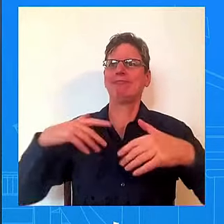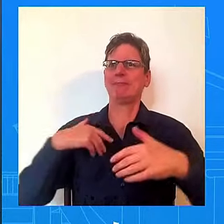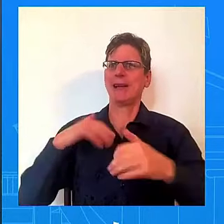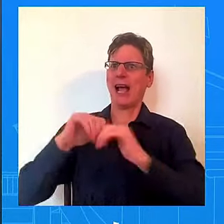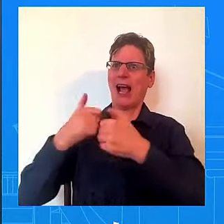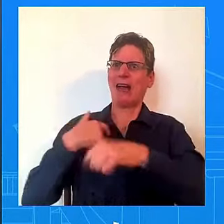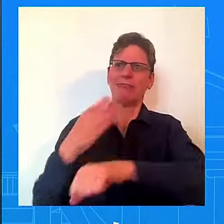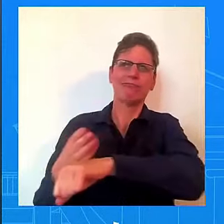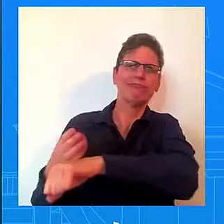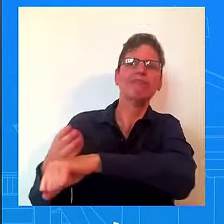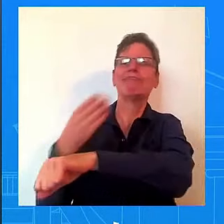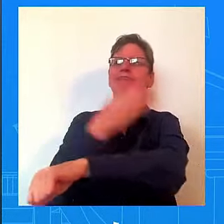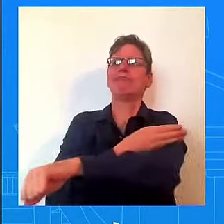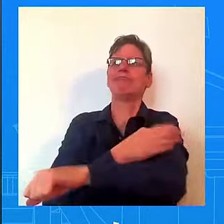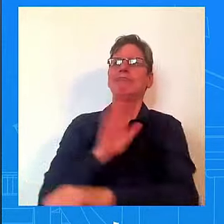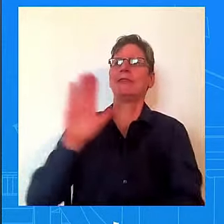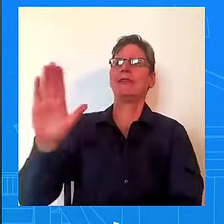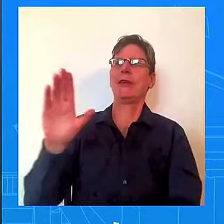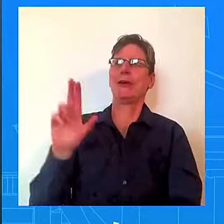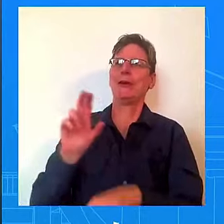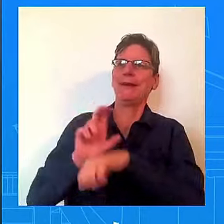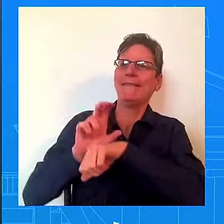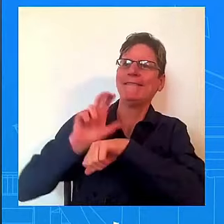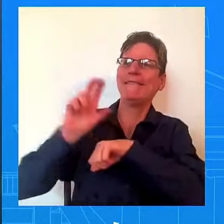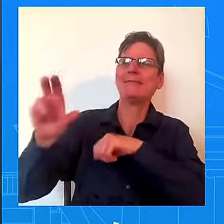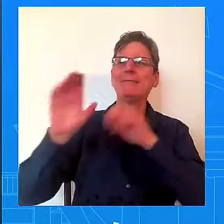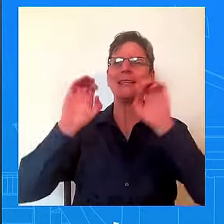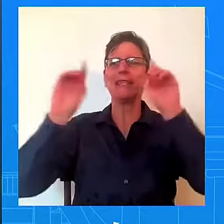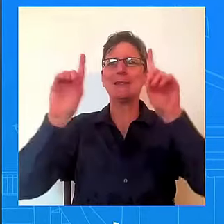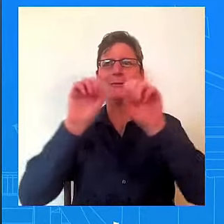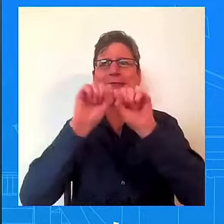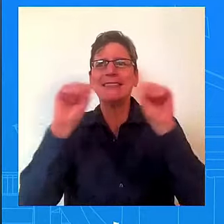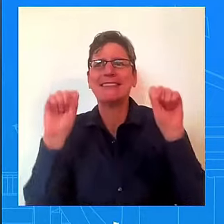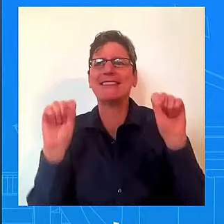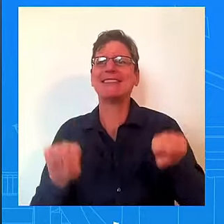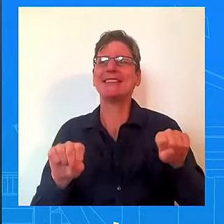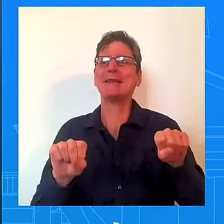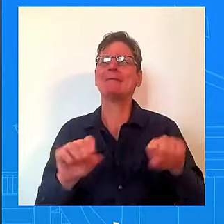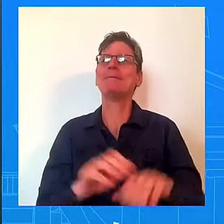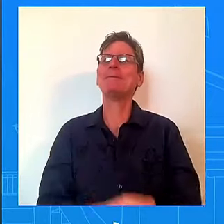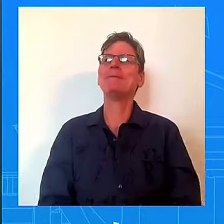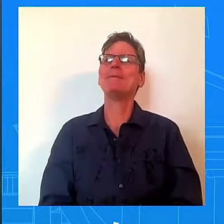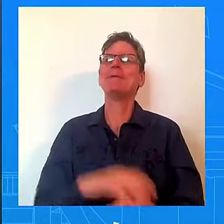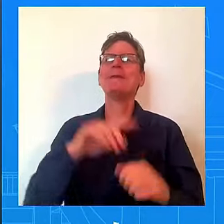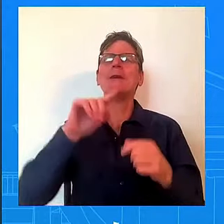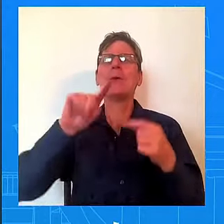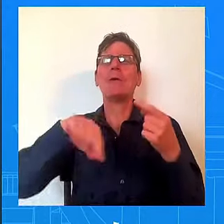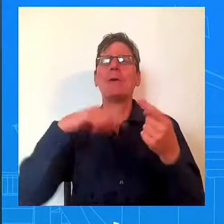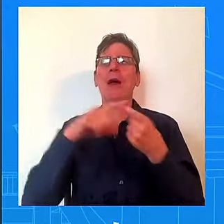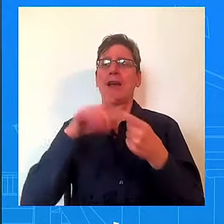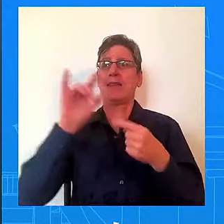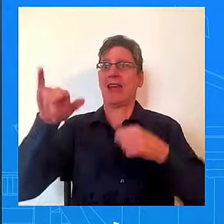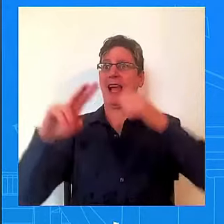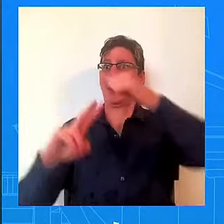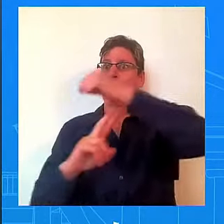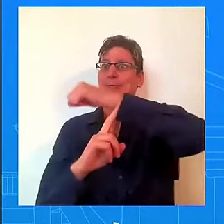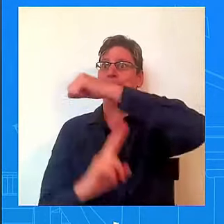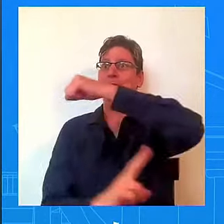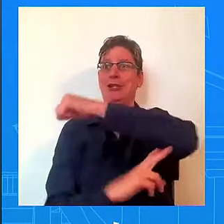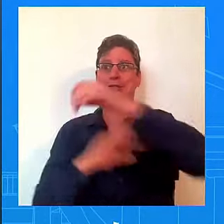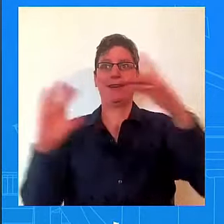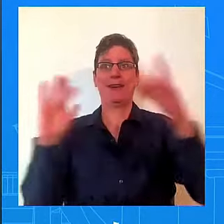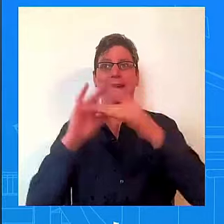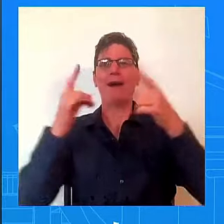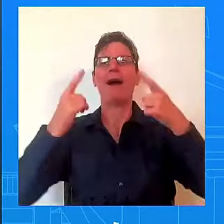you know, this bridge, finally, you know, people used to talk about infrastructure week, but we now have an infrastructure decade.